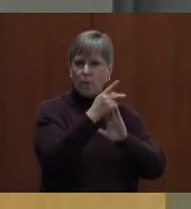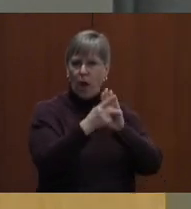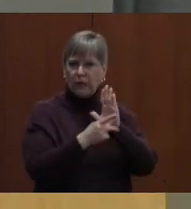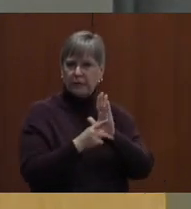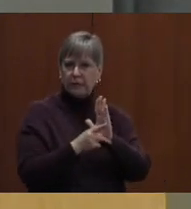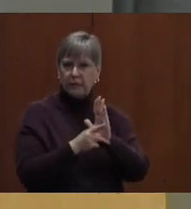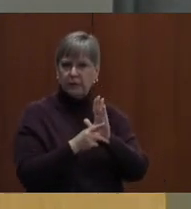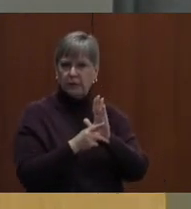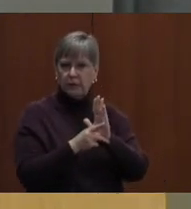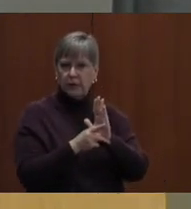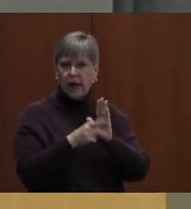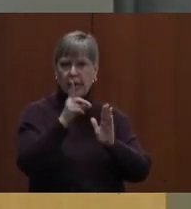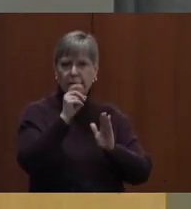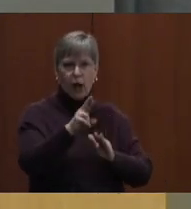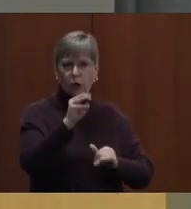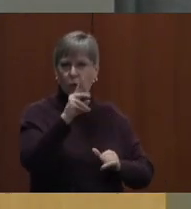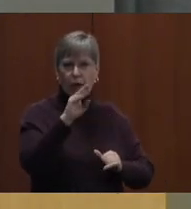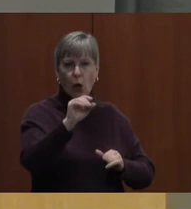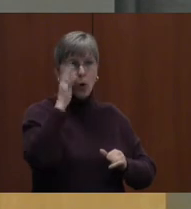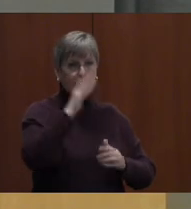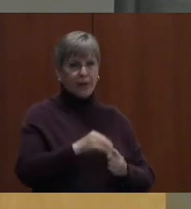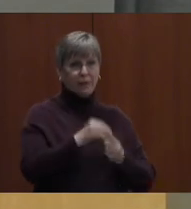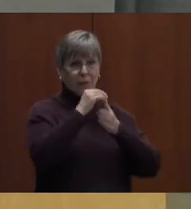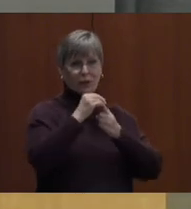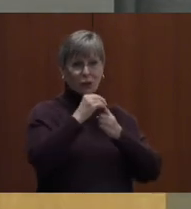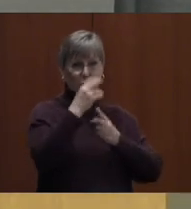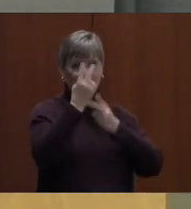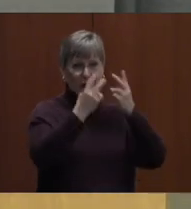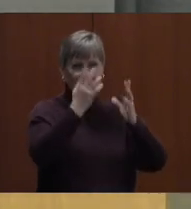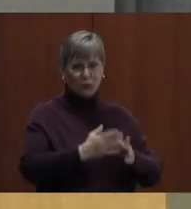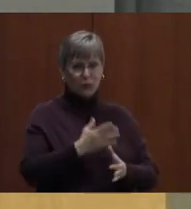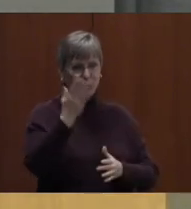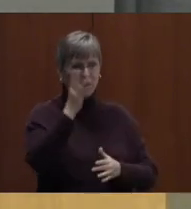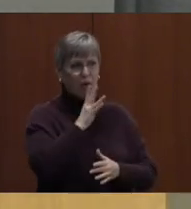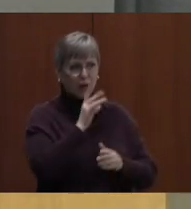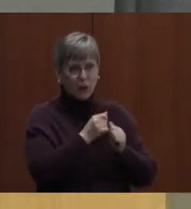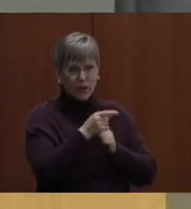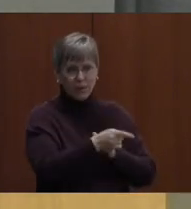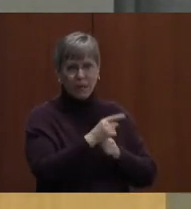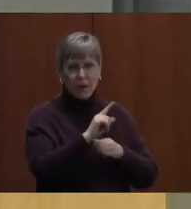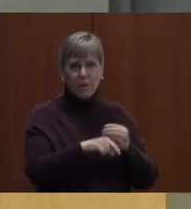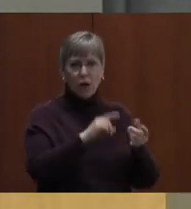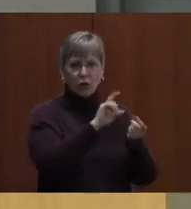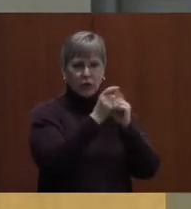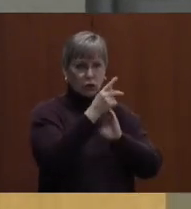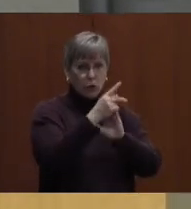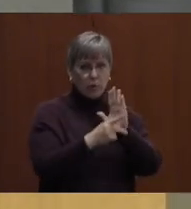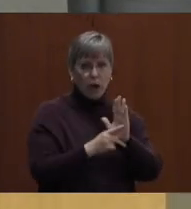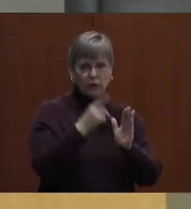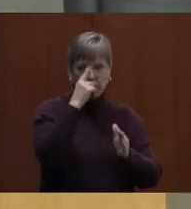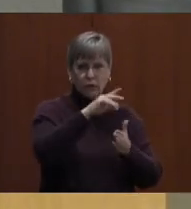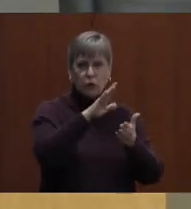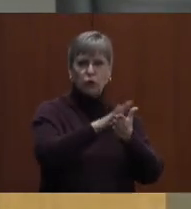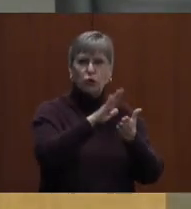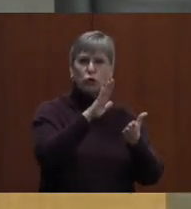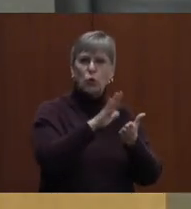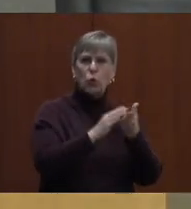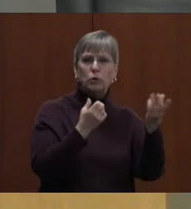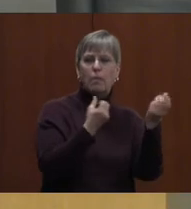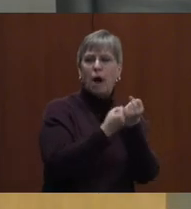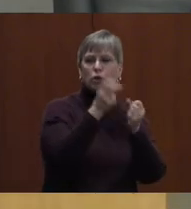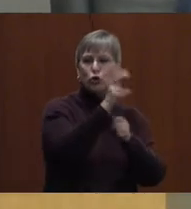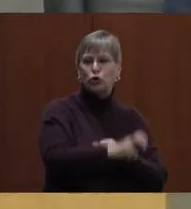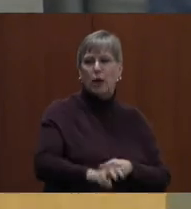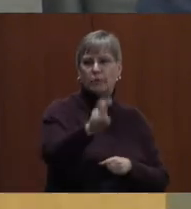and Dr. Willow will be a special guest. We'll be talking through some potential changes to the policy for school-sponsored trips.